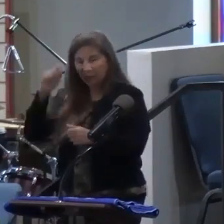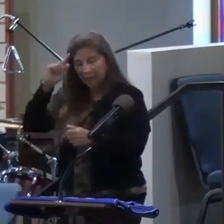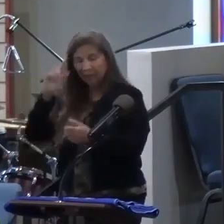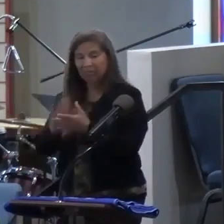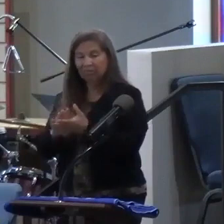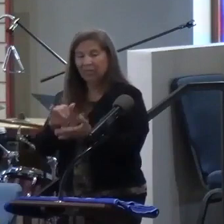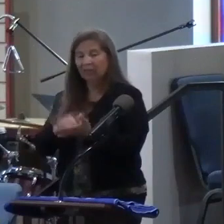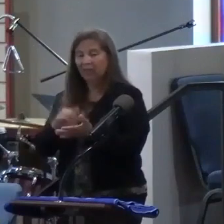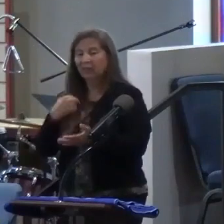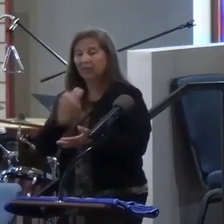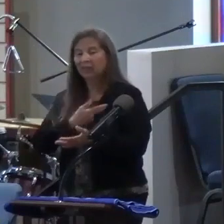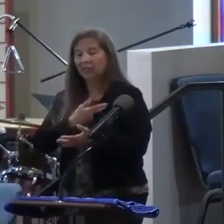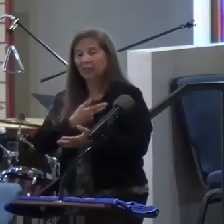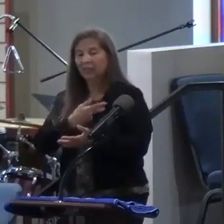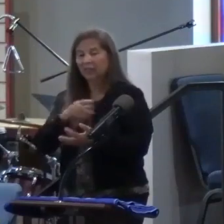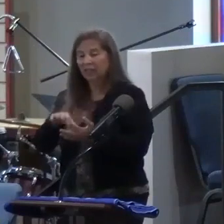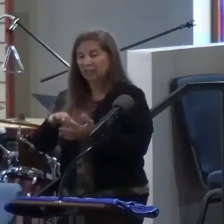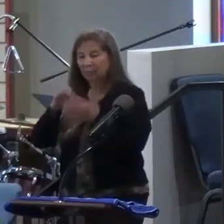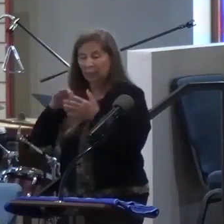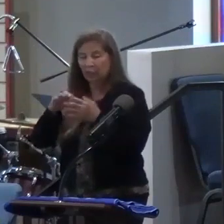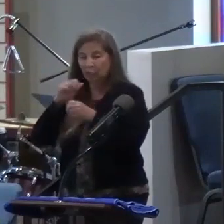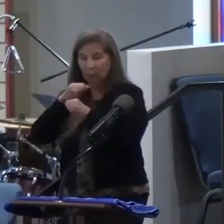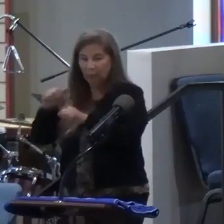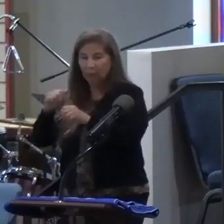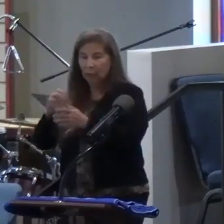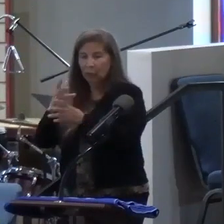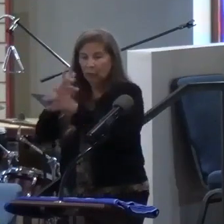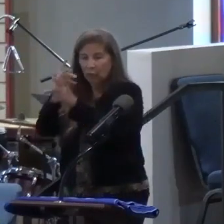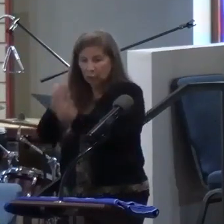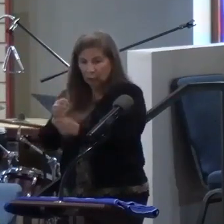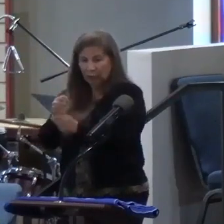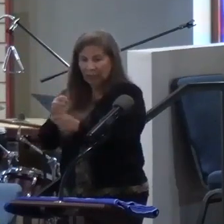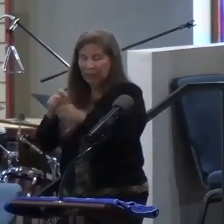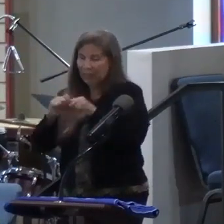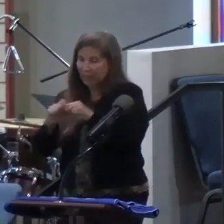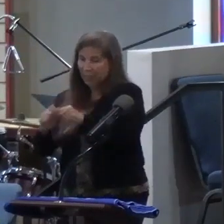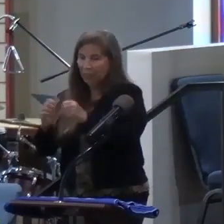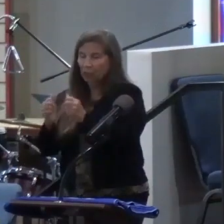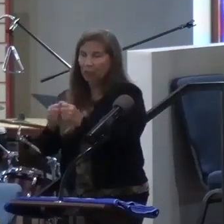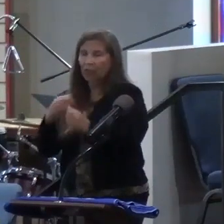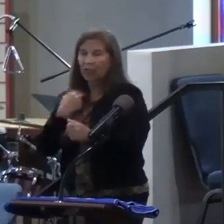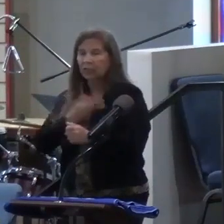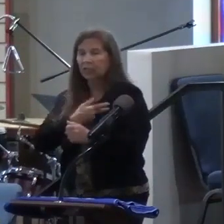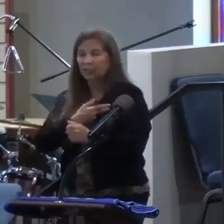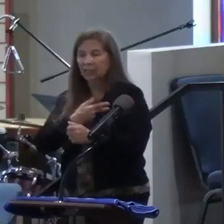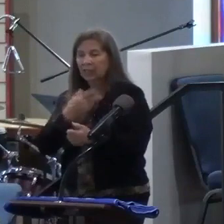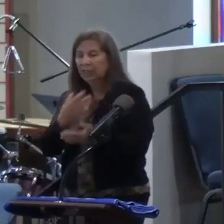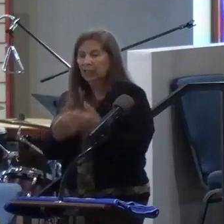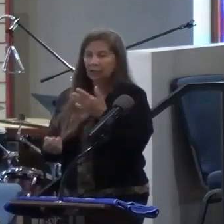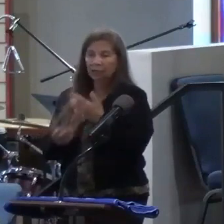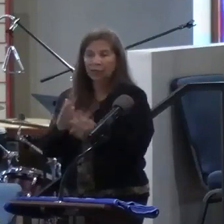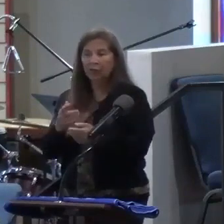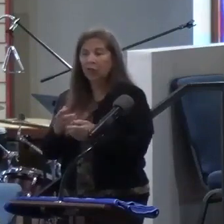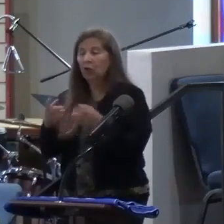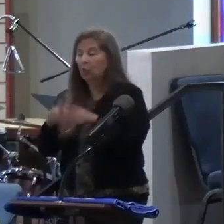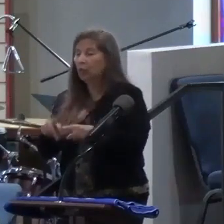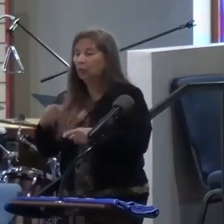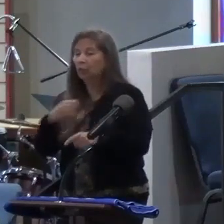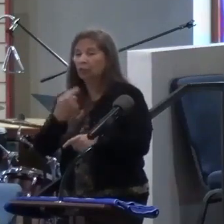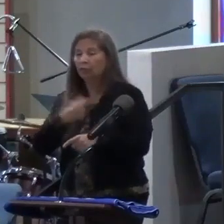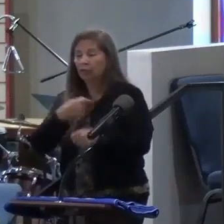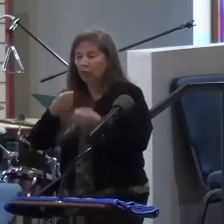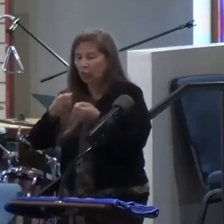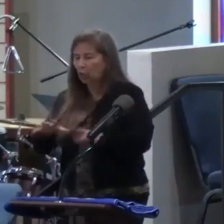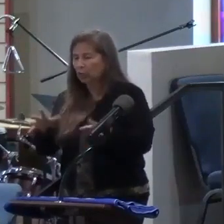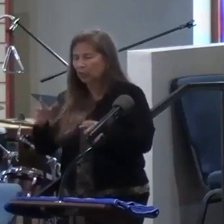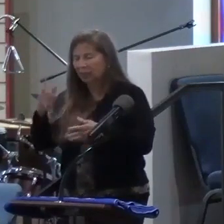That there's a special blessing when we trust that he is still there with us, even when we feel absolutely lost